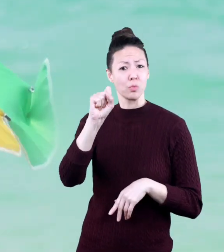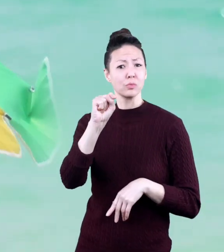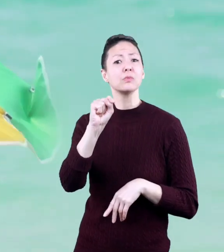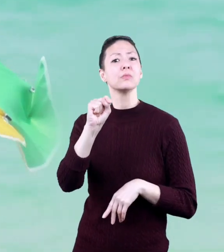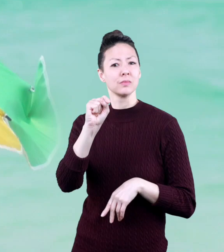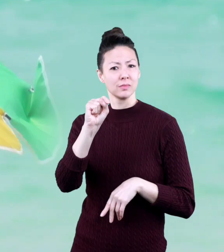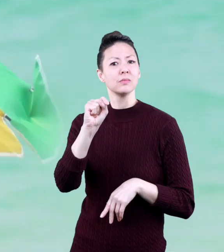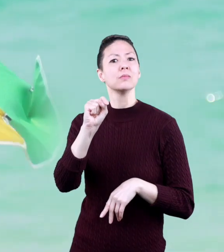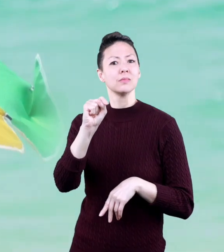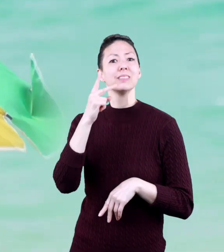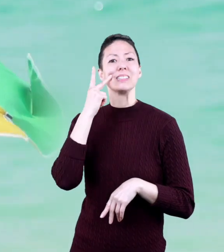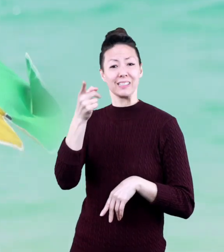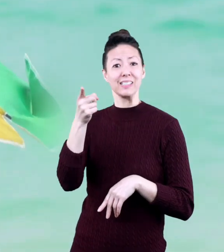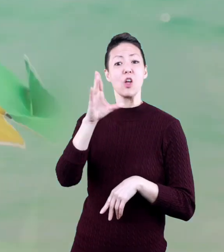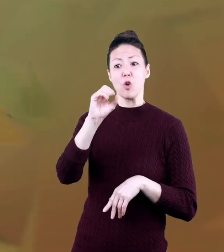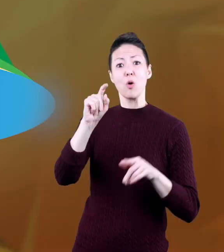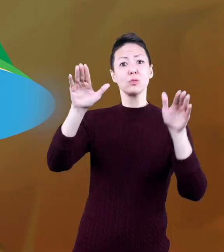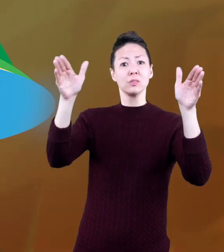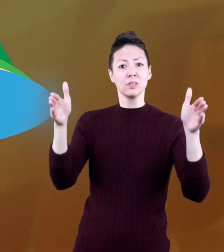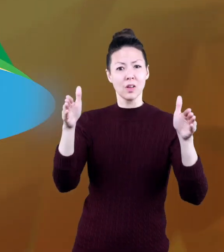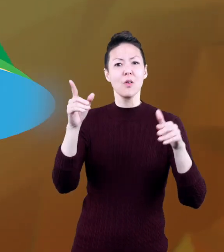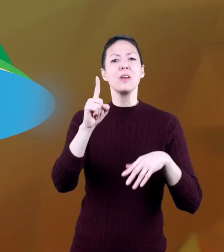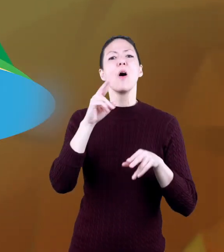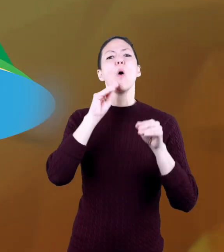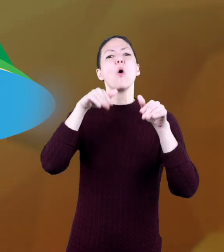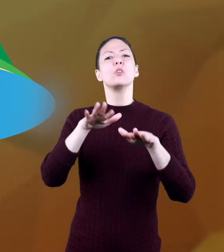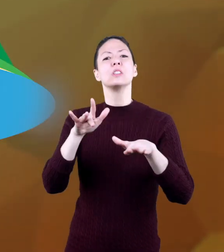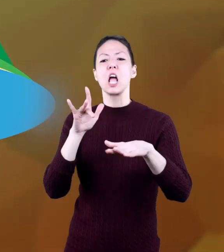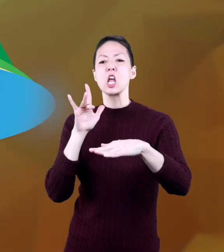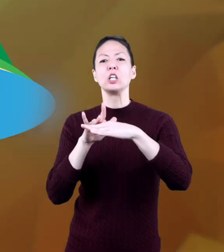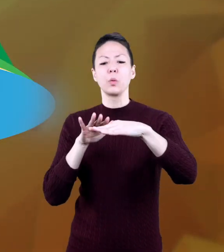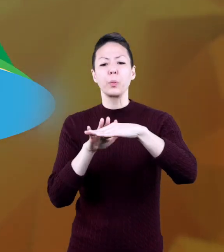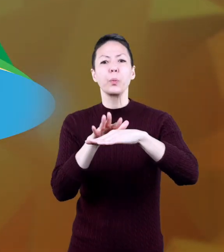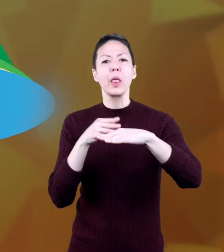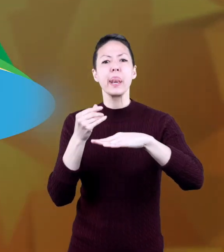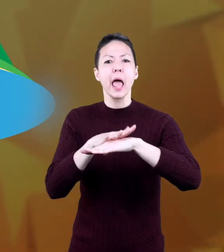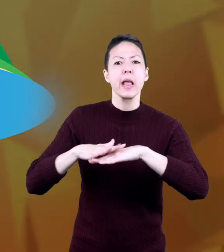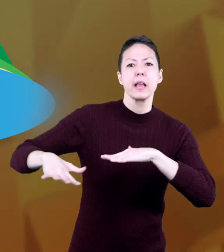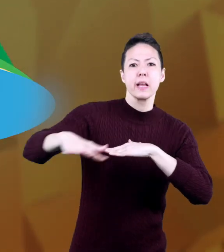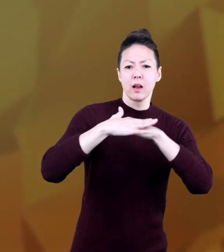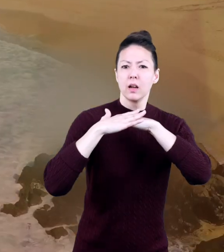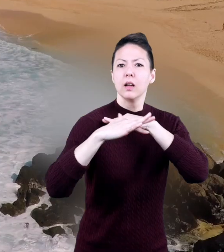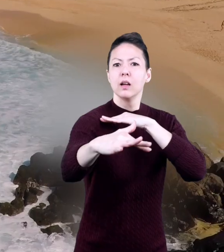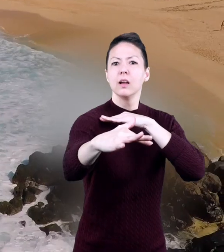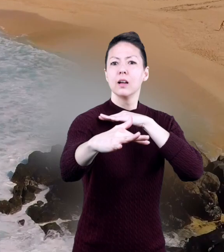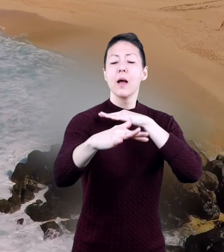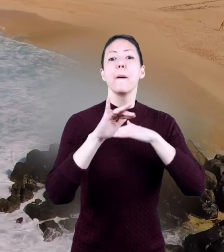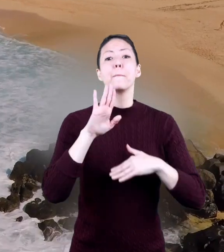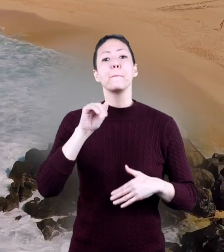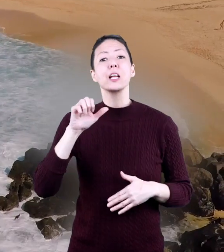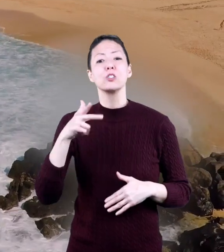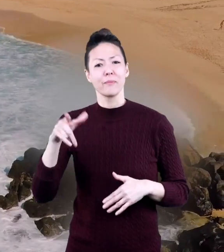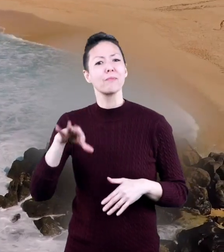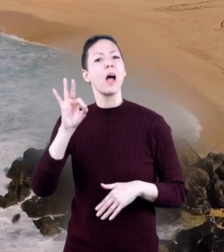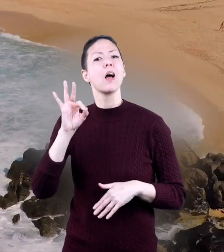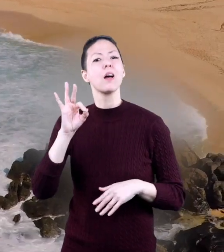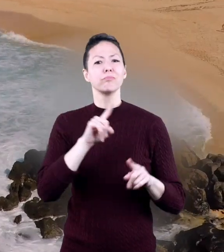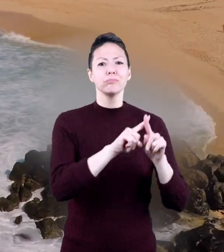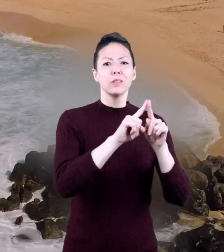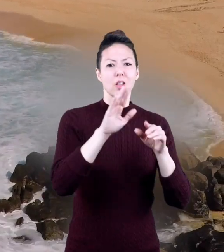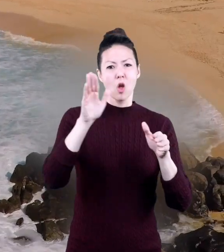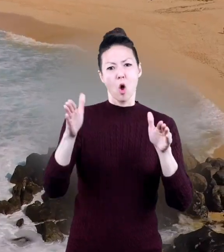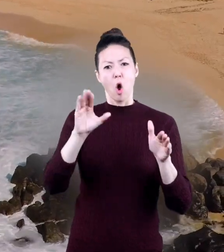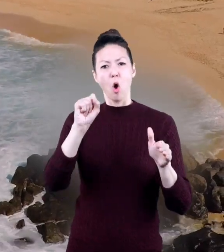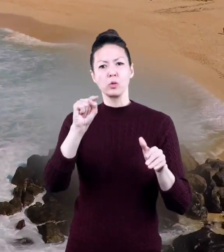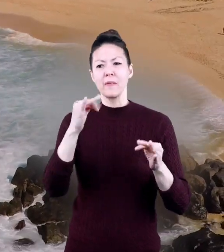then you've been to a coast. Coasts are where the ocean touches the land. Beaches are found along the